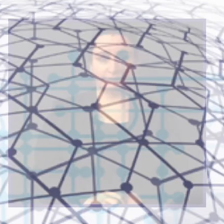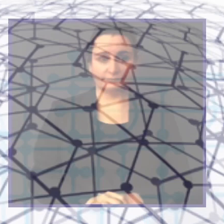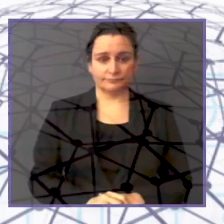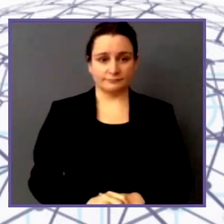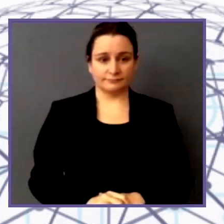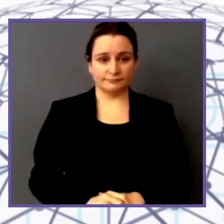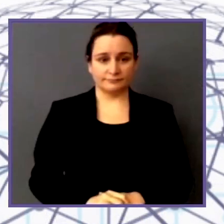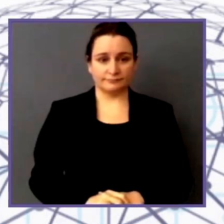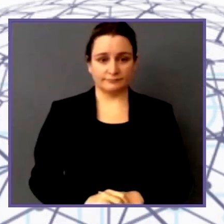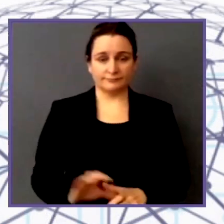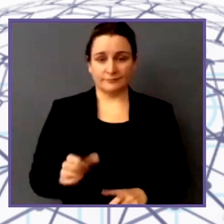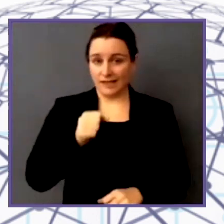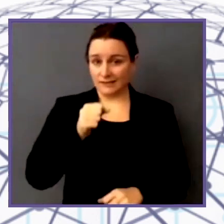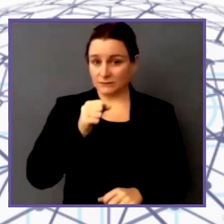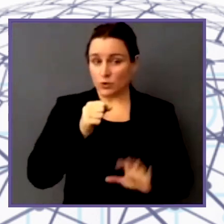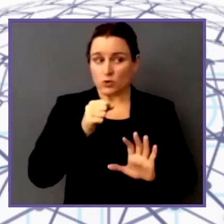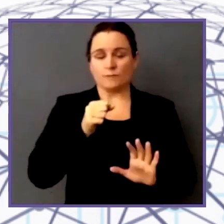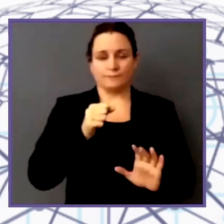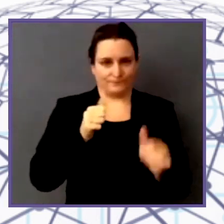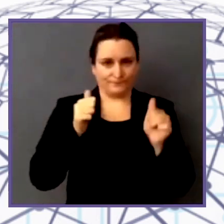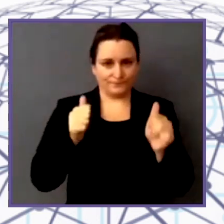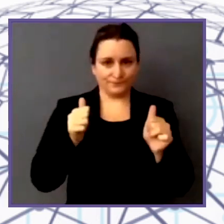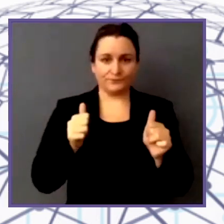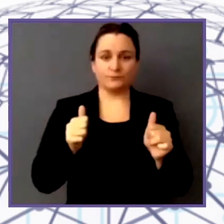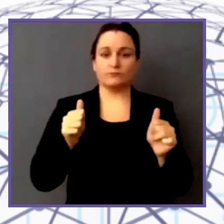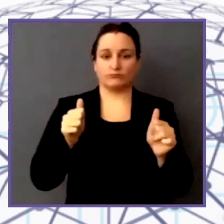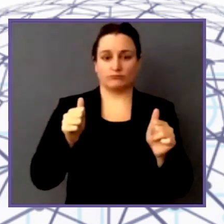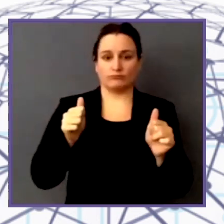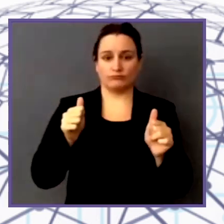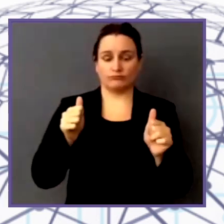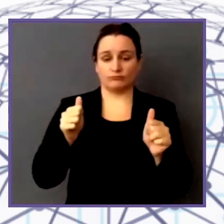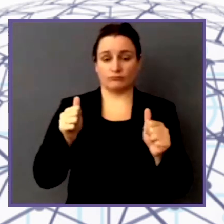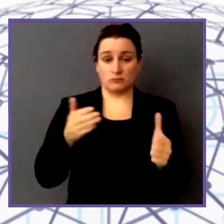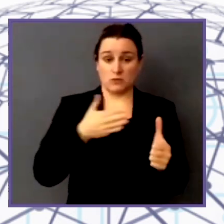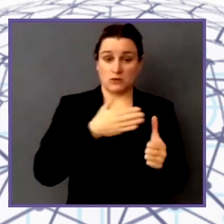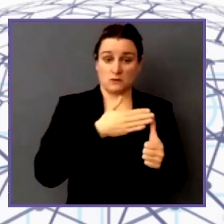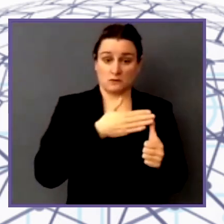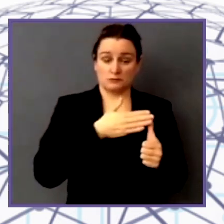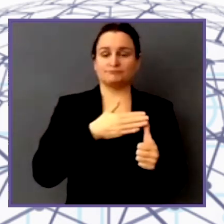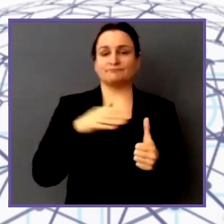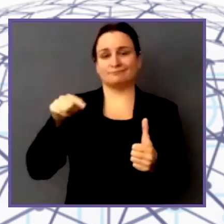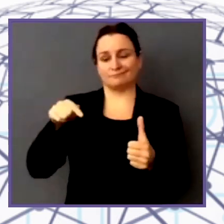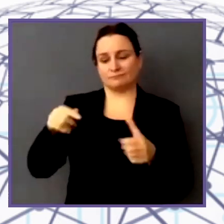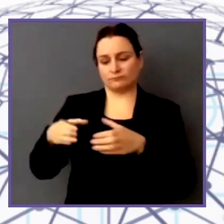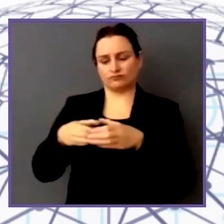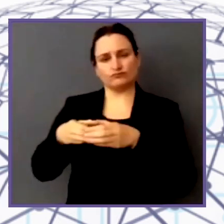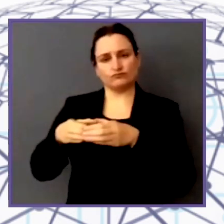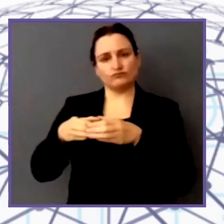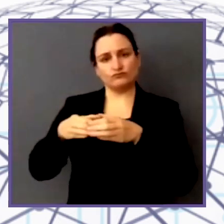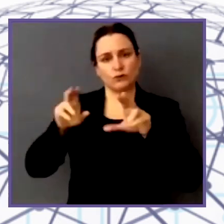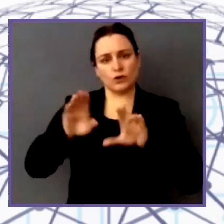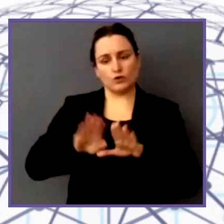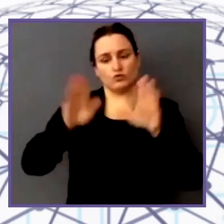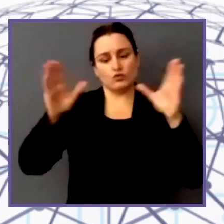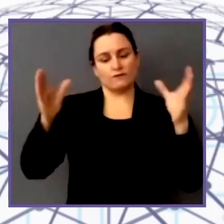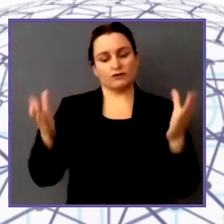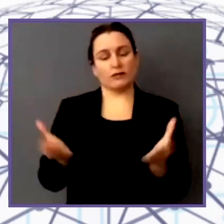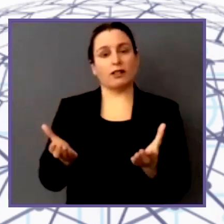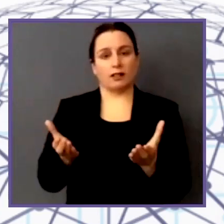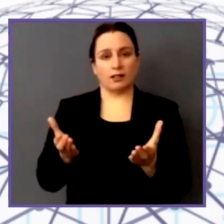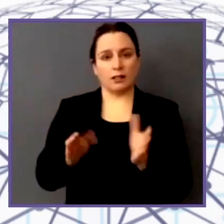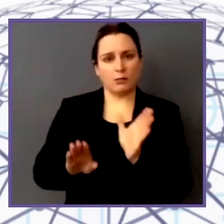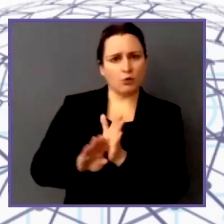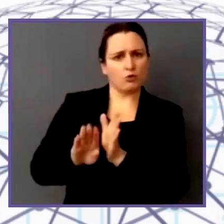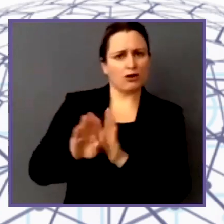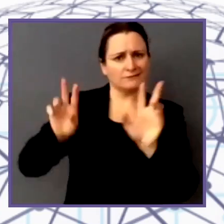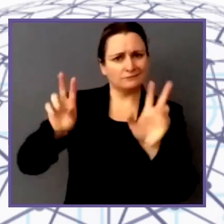Okay, so first up we have Tamir from Universal Progress from Ulaanbaatar, Mongolia, and we're going to